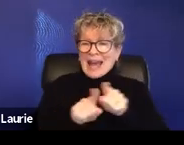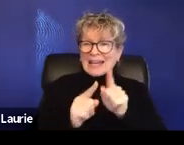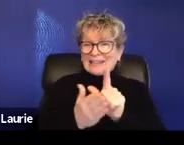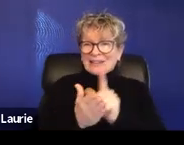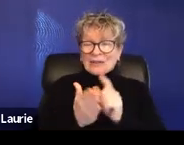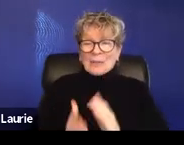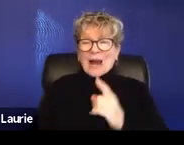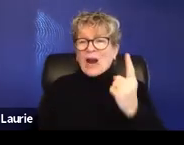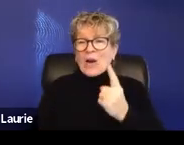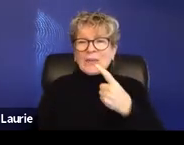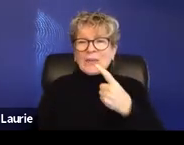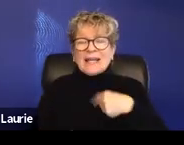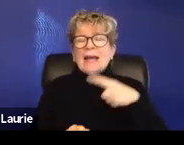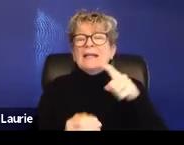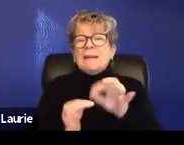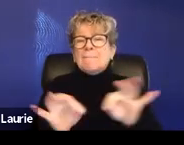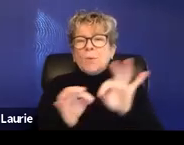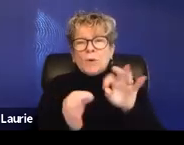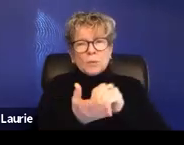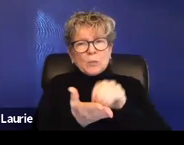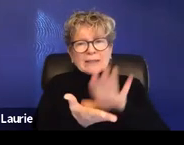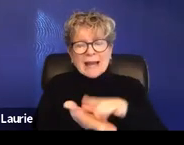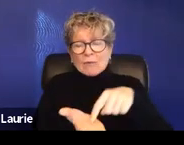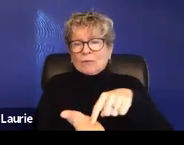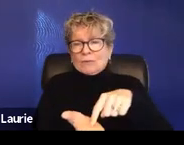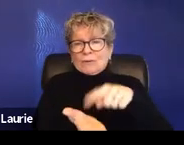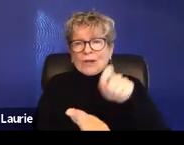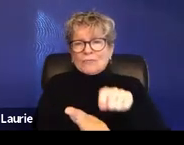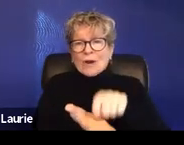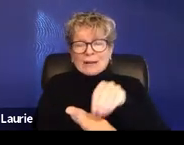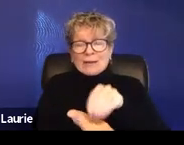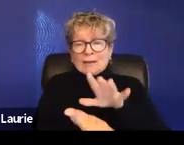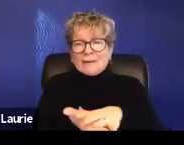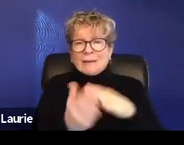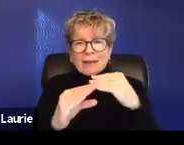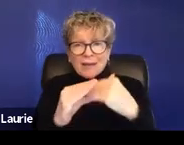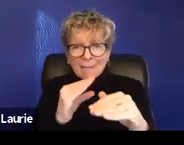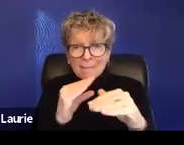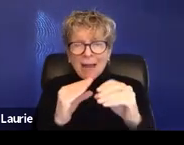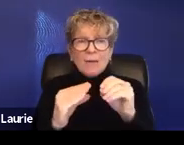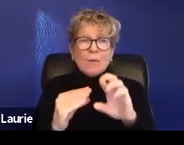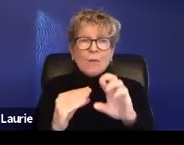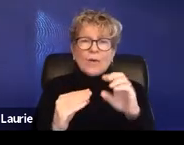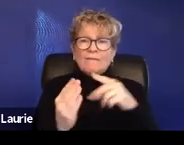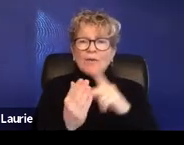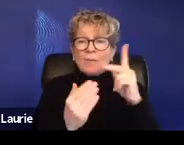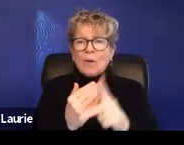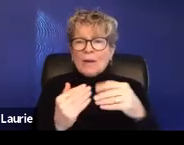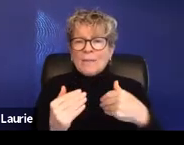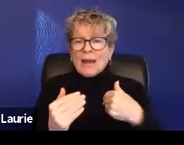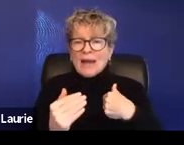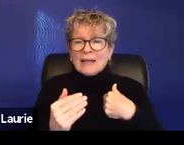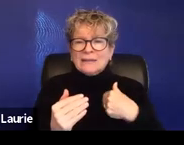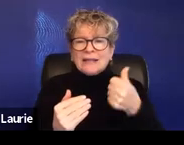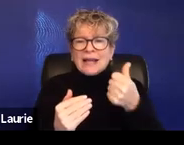always to put it in writing as well. Um, whether in your email communication, or if your program does, um,